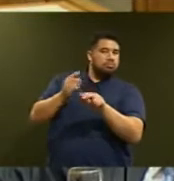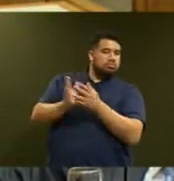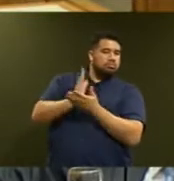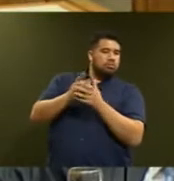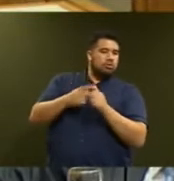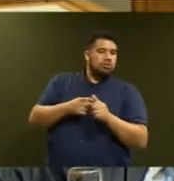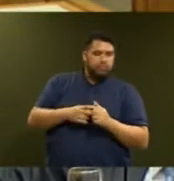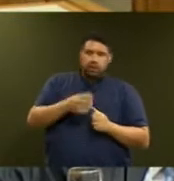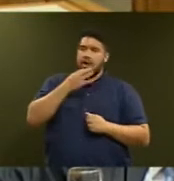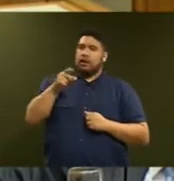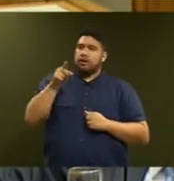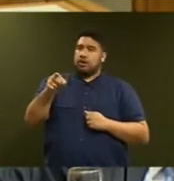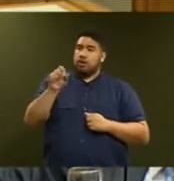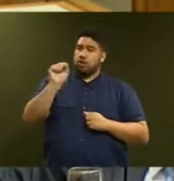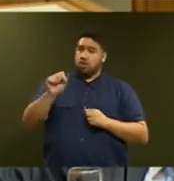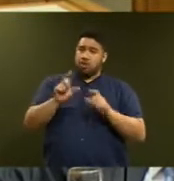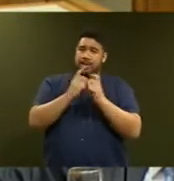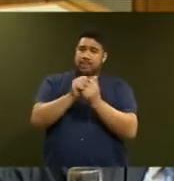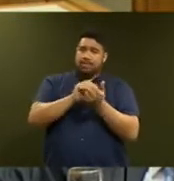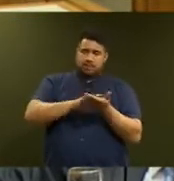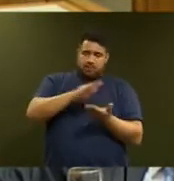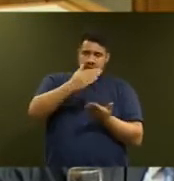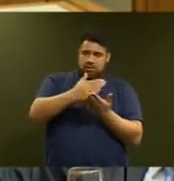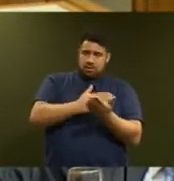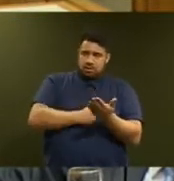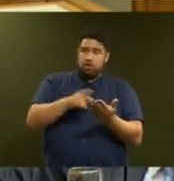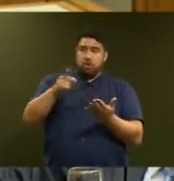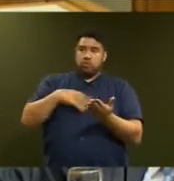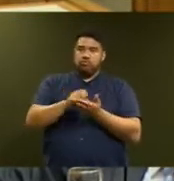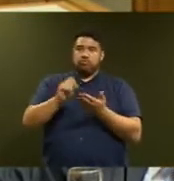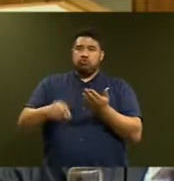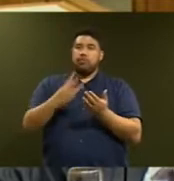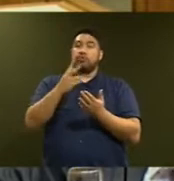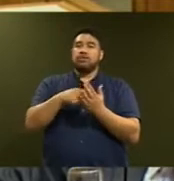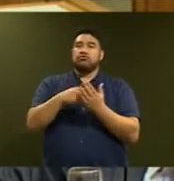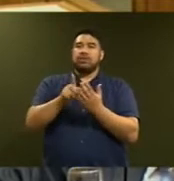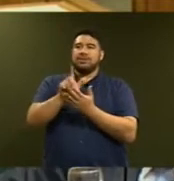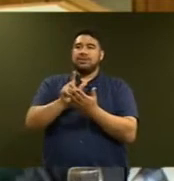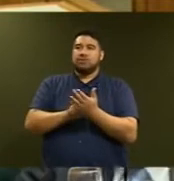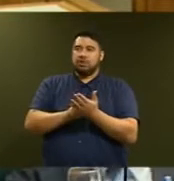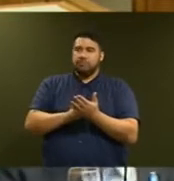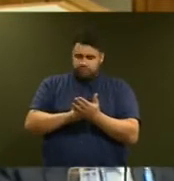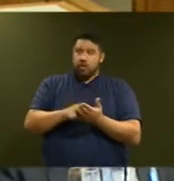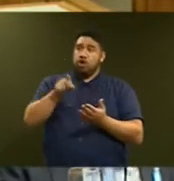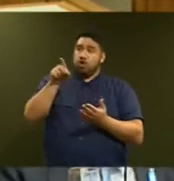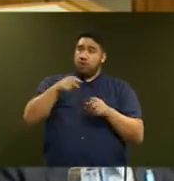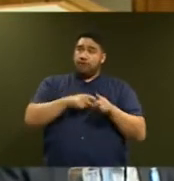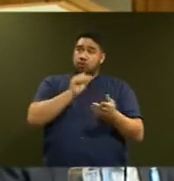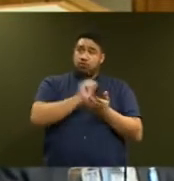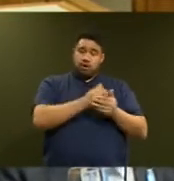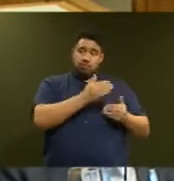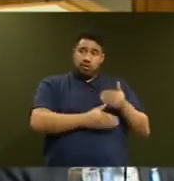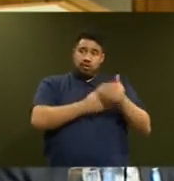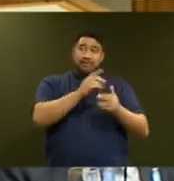Did he advance his cabinet paper, which included the repeal of the three strikes legislation through the correct process, including